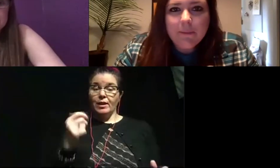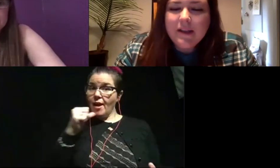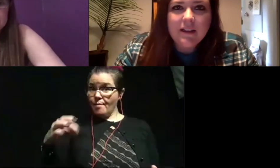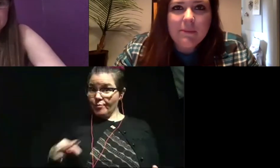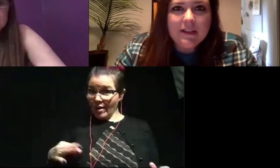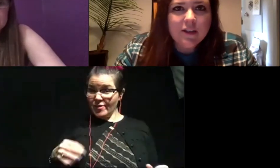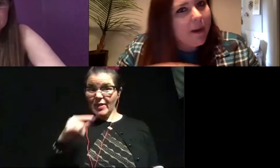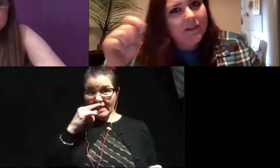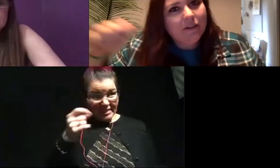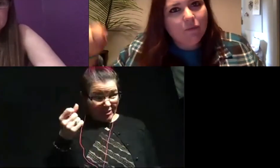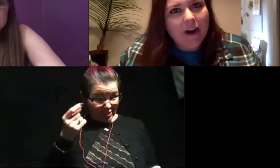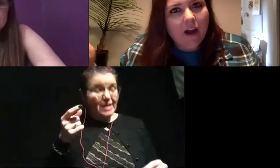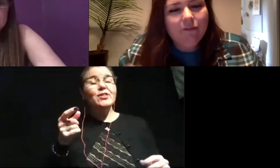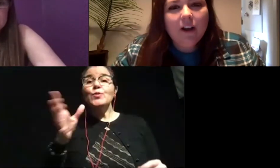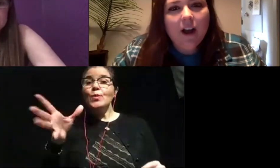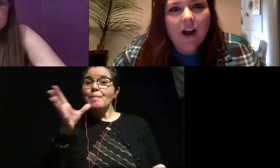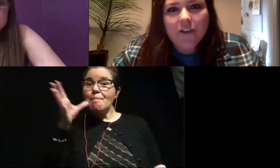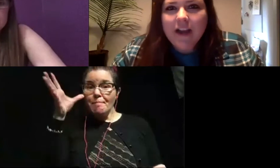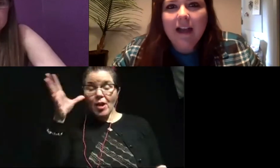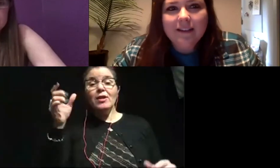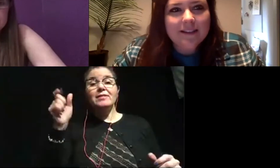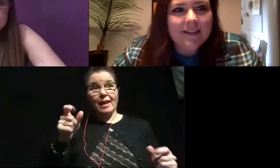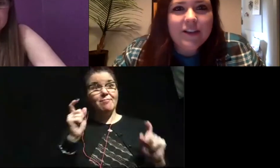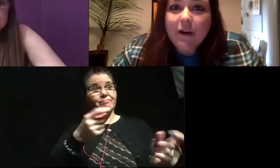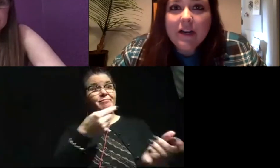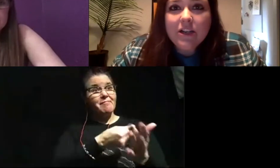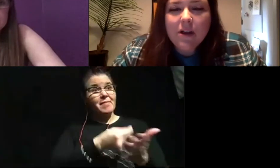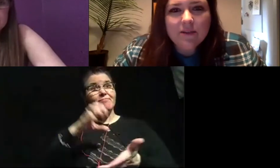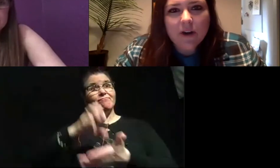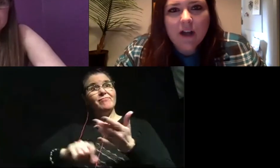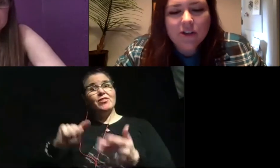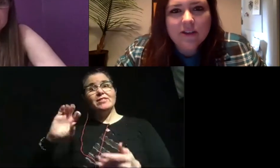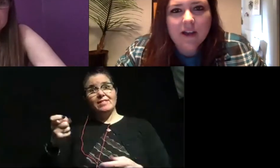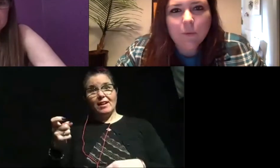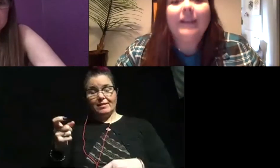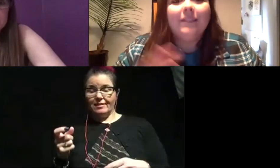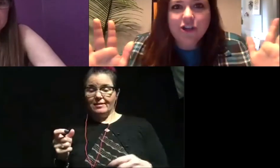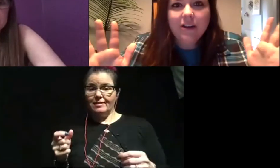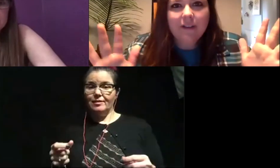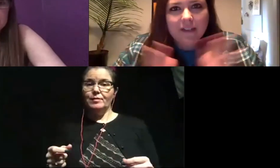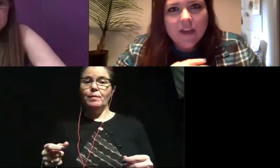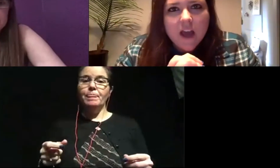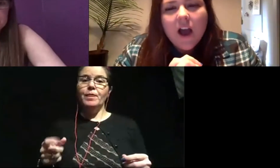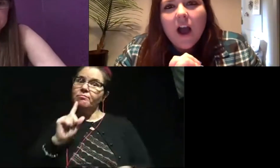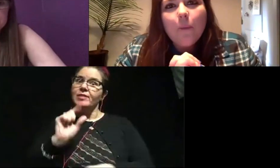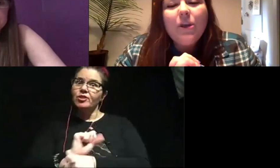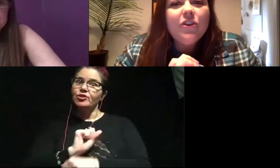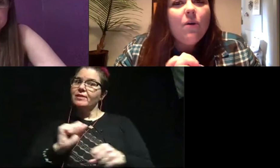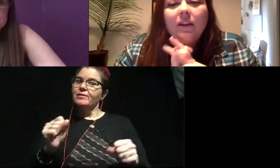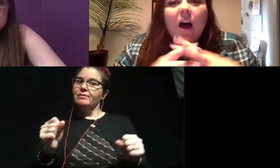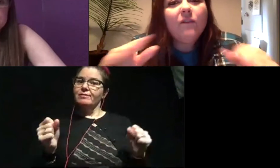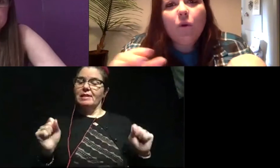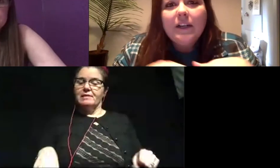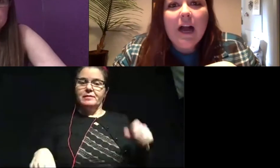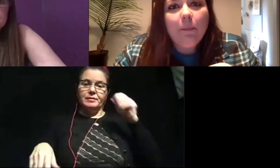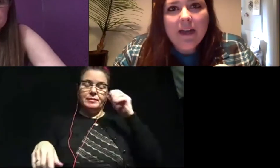kids out there basically means that your parents can write off, uh, on their taxes that they donated to us. We're not just, we're like legit effectively. Uh, we do